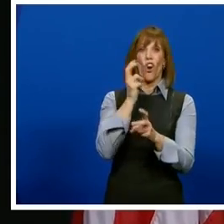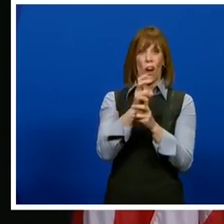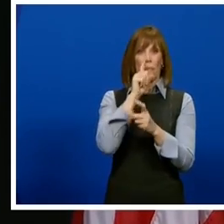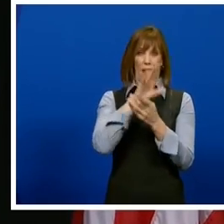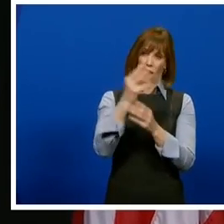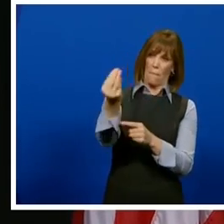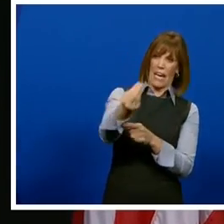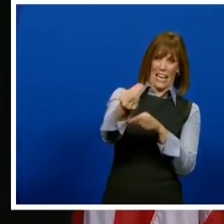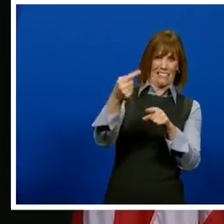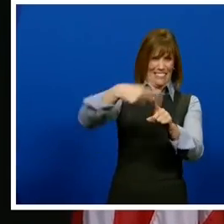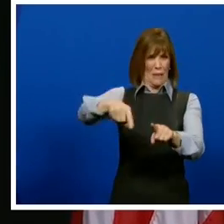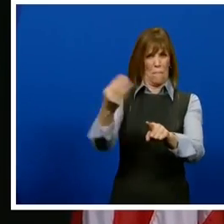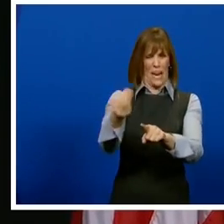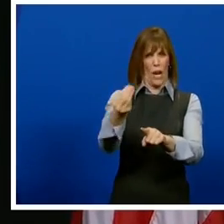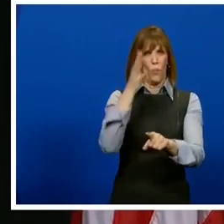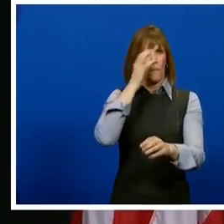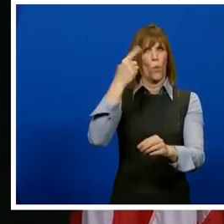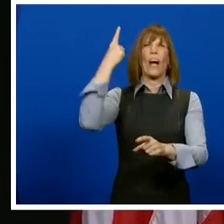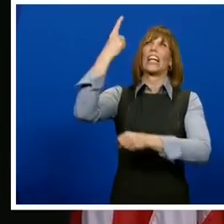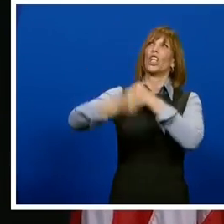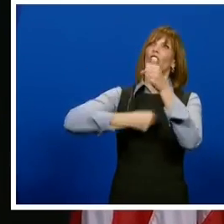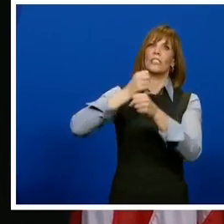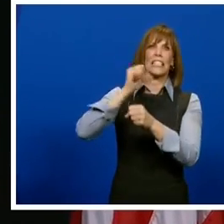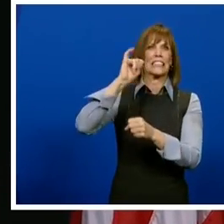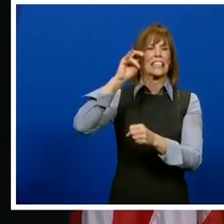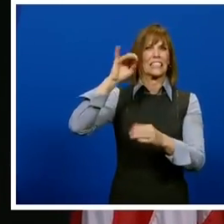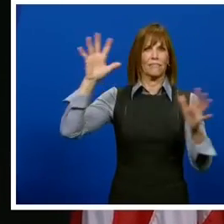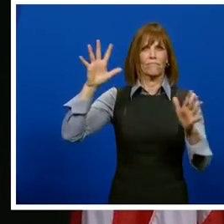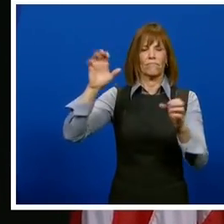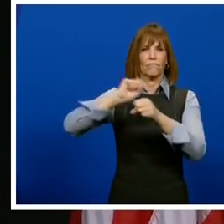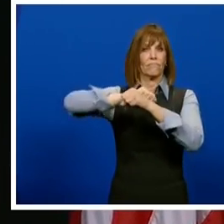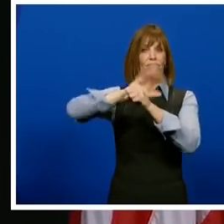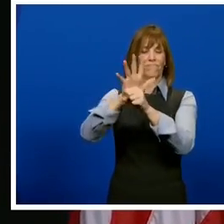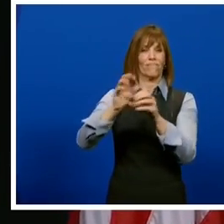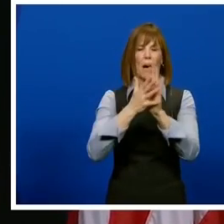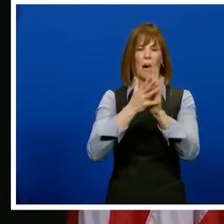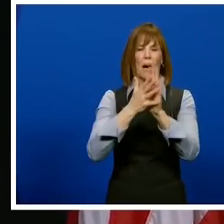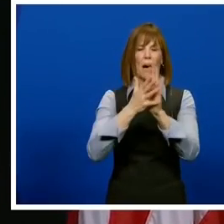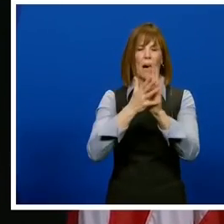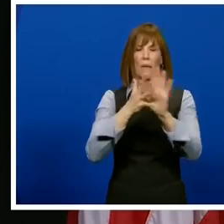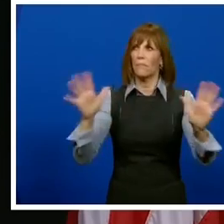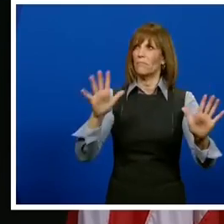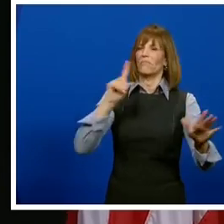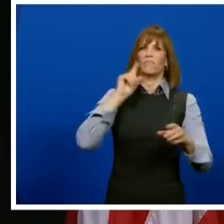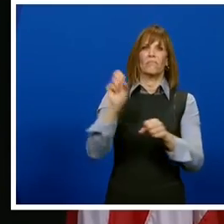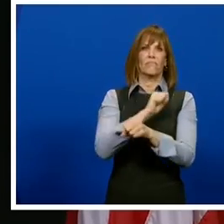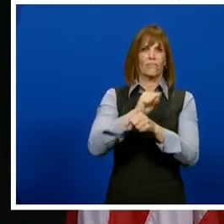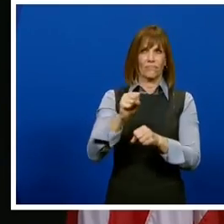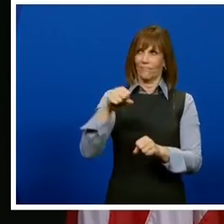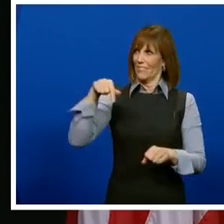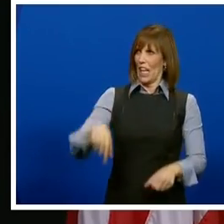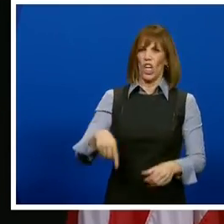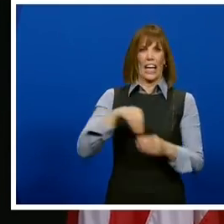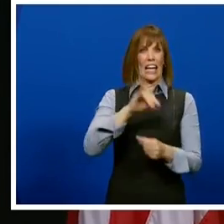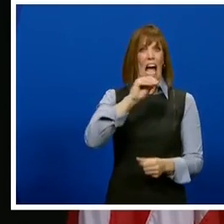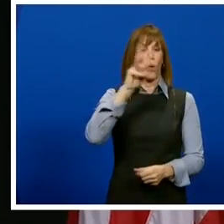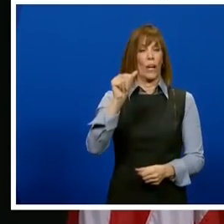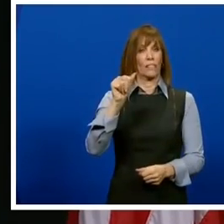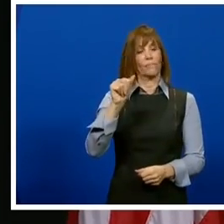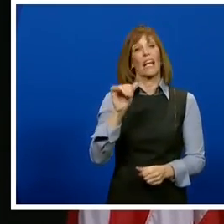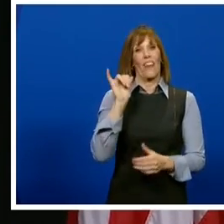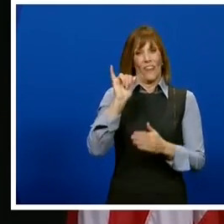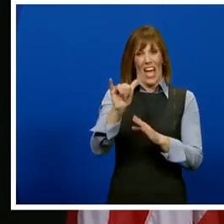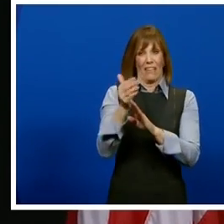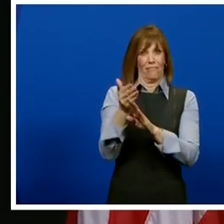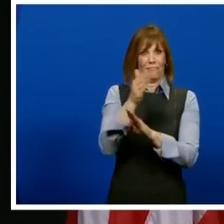one year, it will mark one year since a global pandemic became a stark reality at home. On the evening of Sunday,